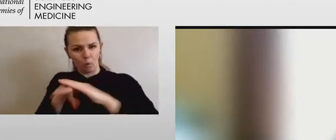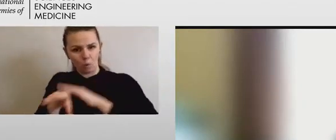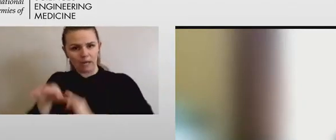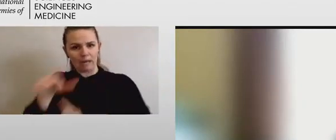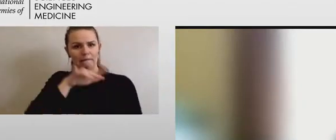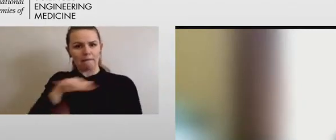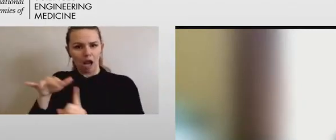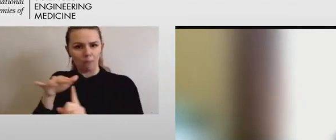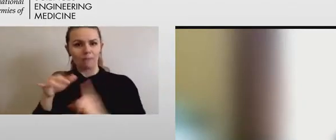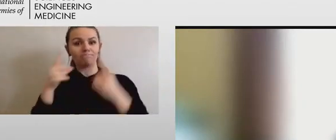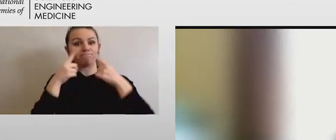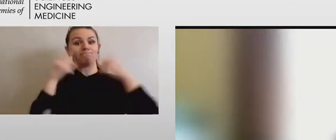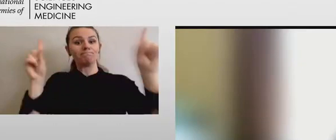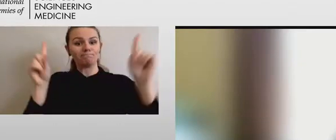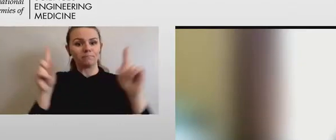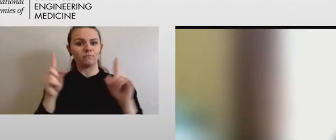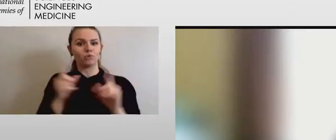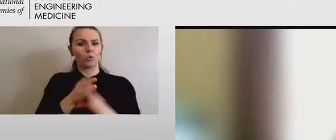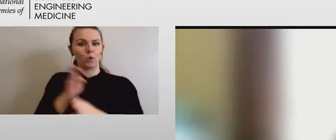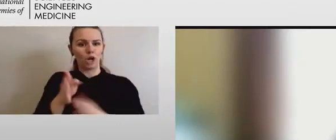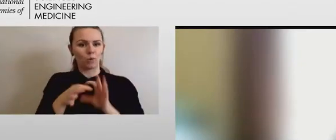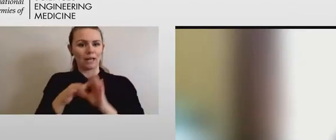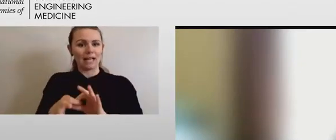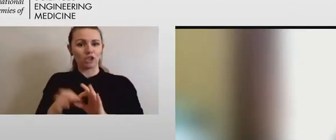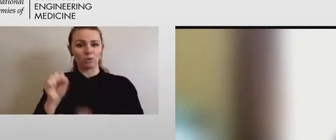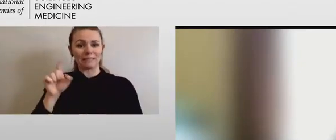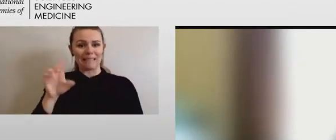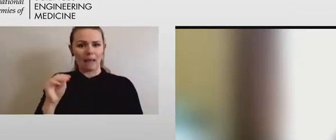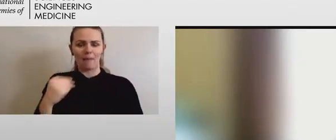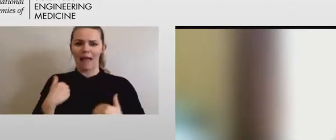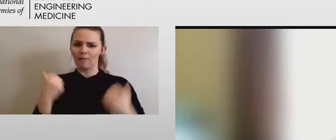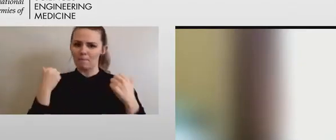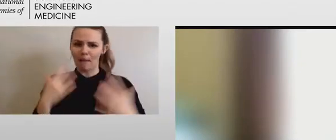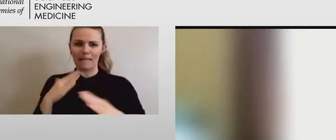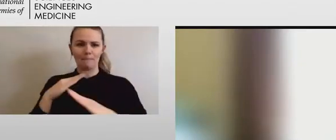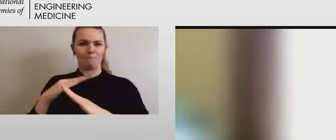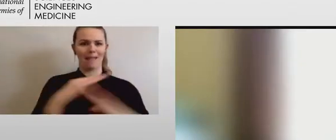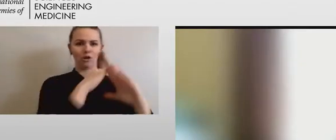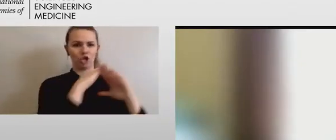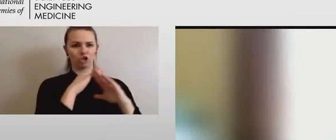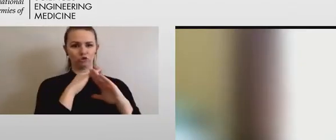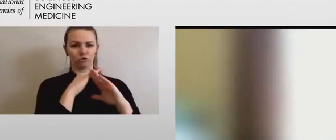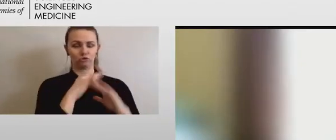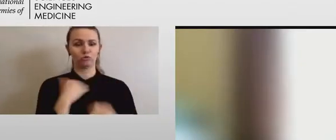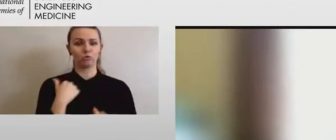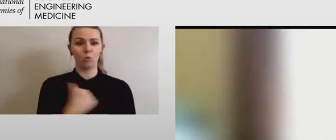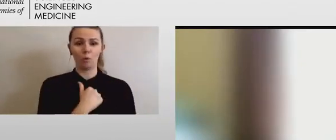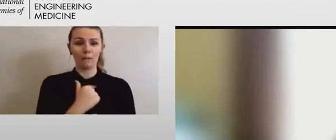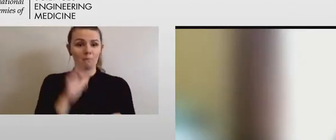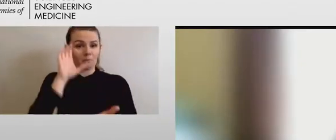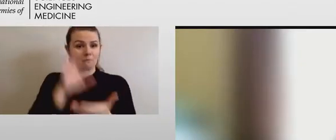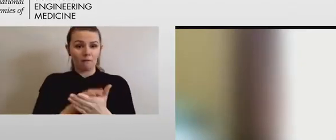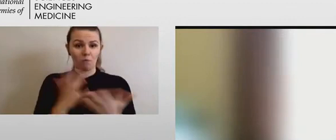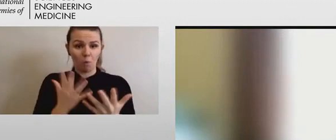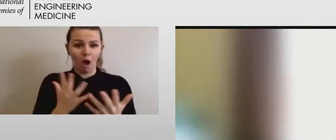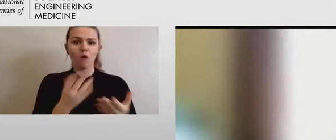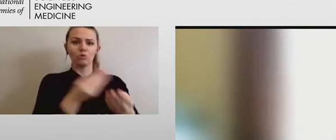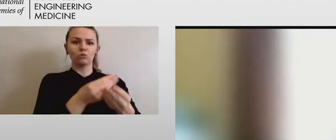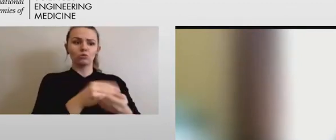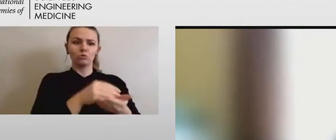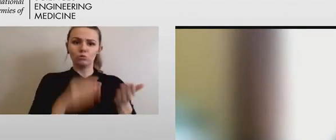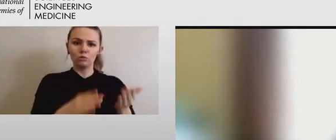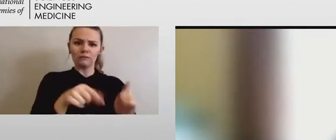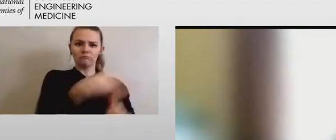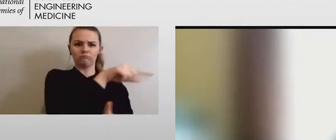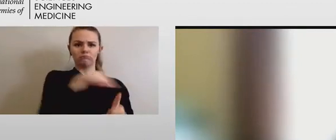career in STEM. We believe that by enabling students with disabilities to be as independent as